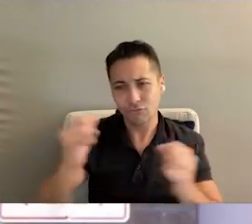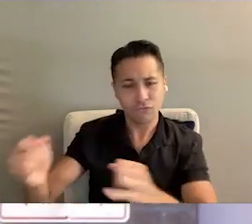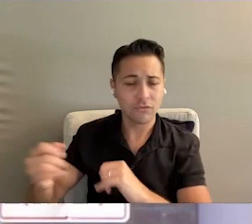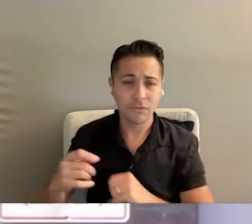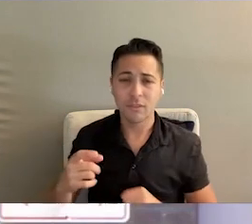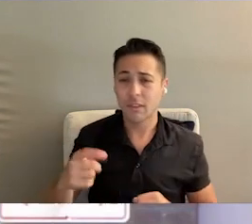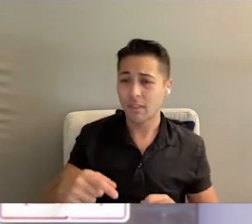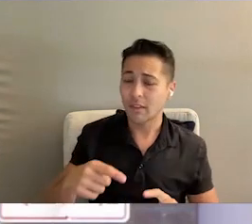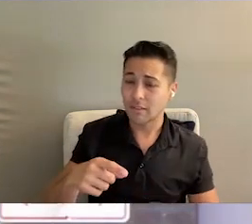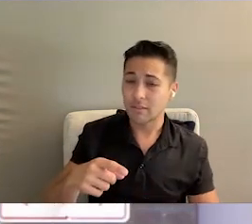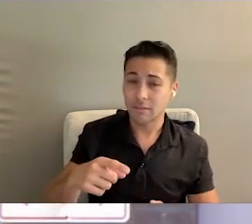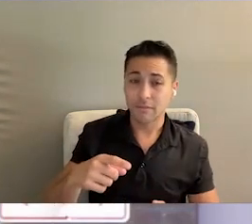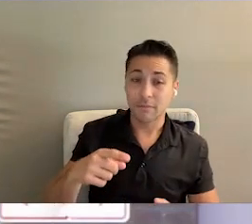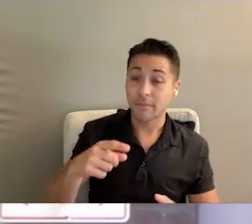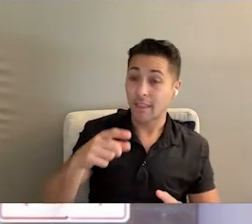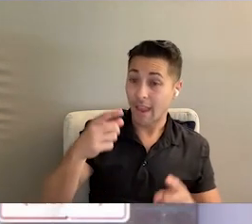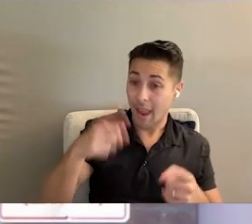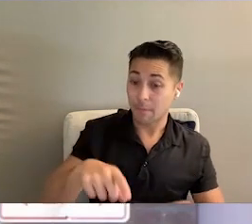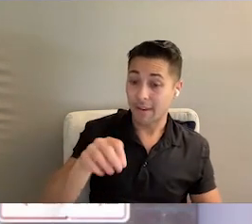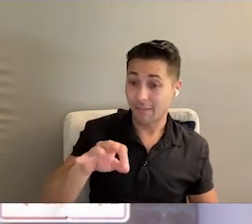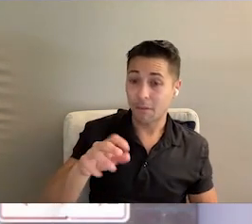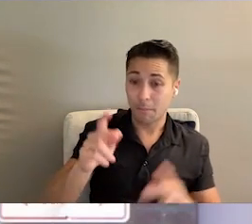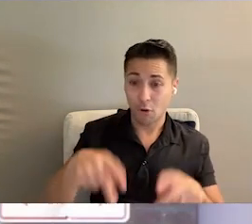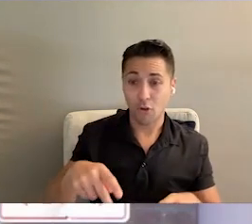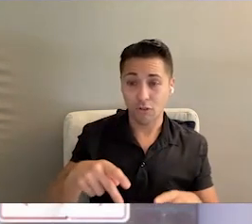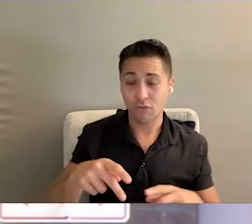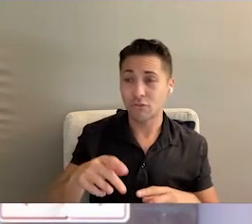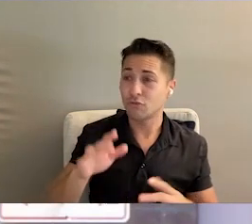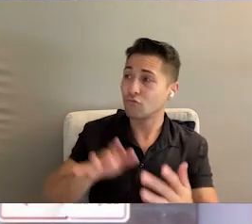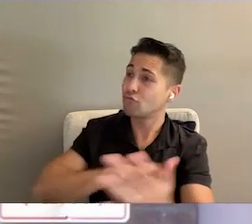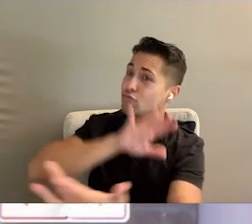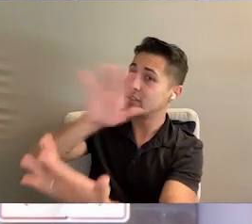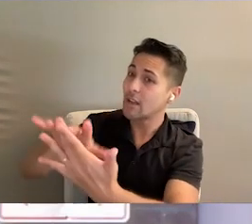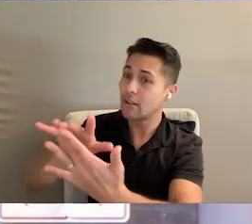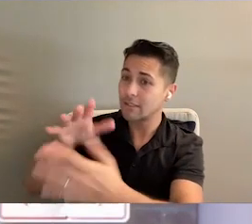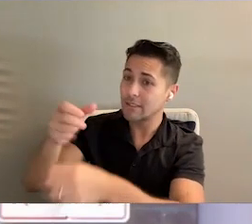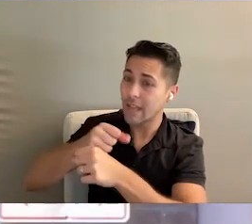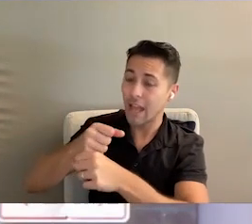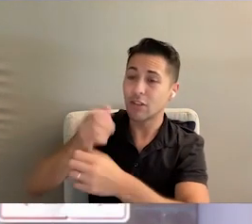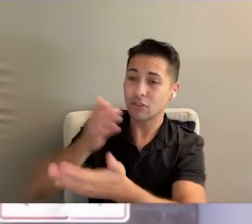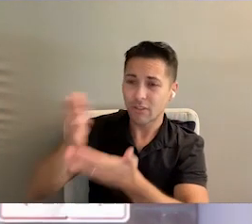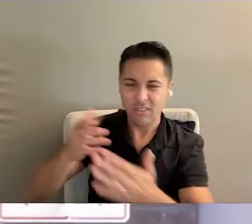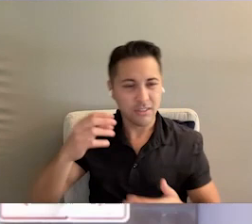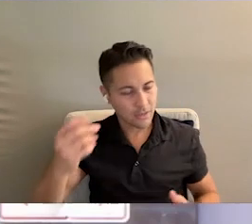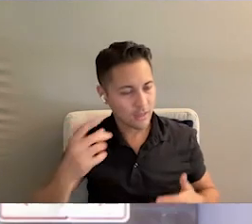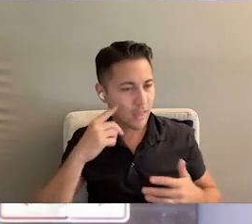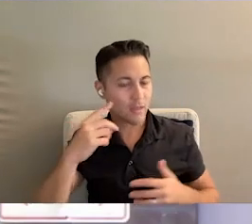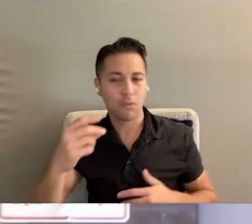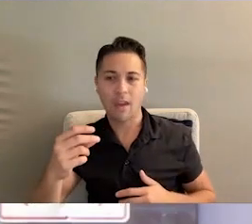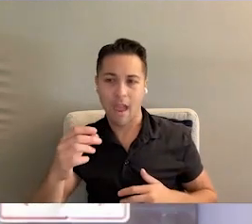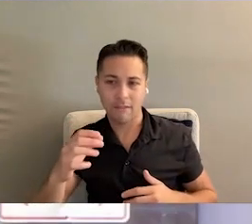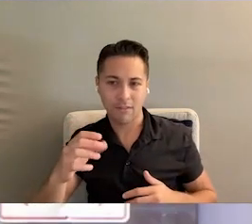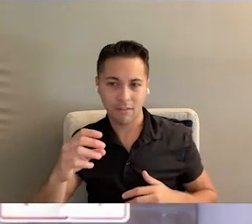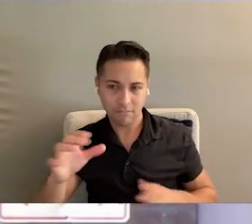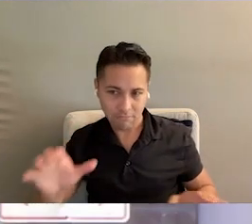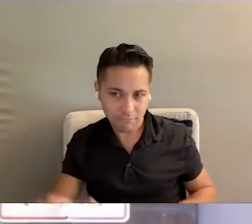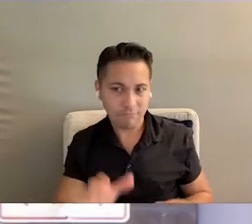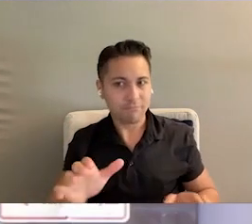new legislation aims to demystify the process for when an individual reaches out to seek assistance and invokes a call to action.